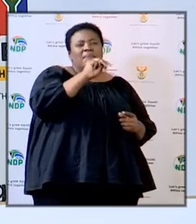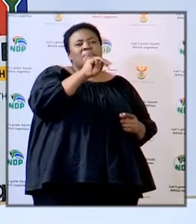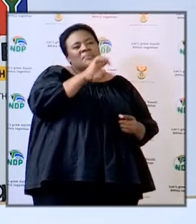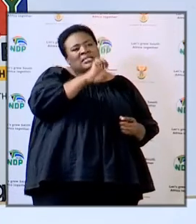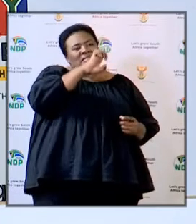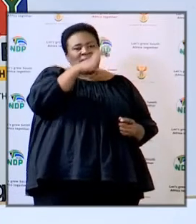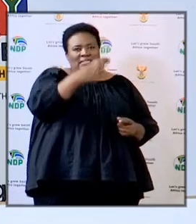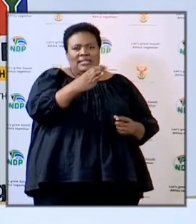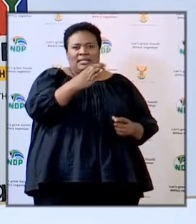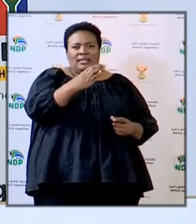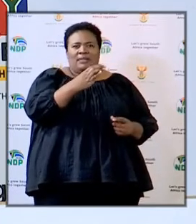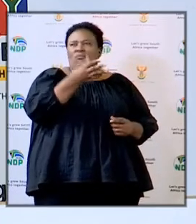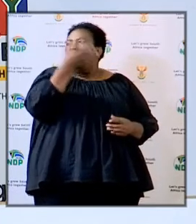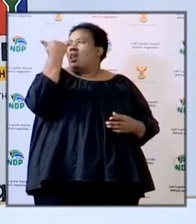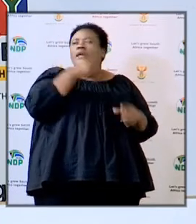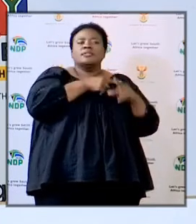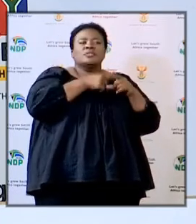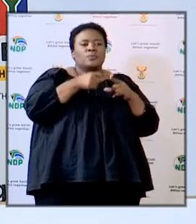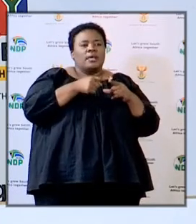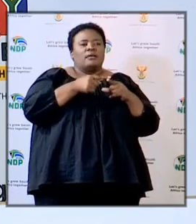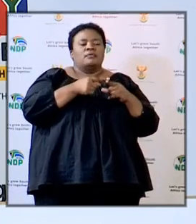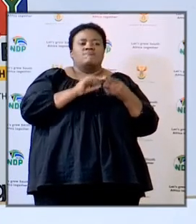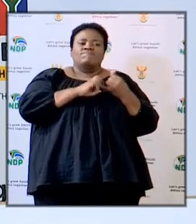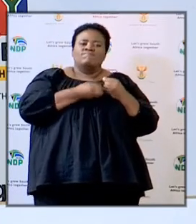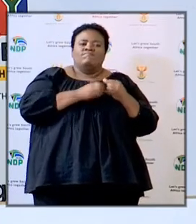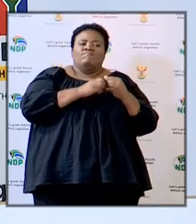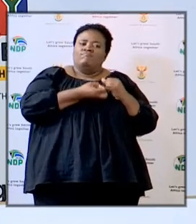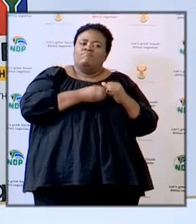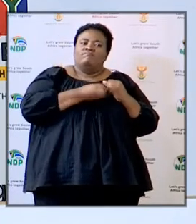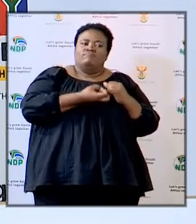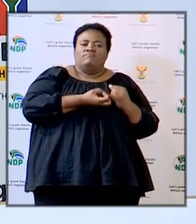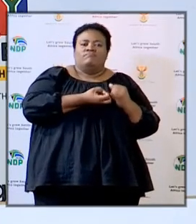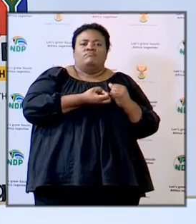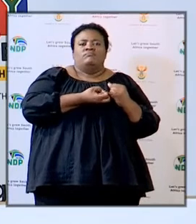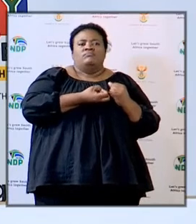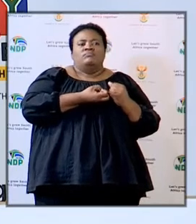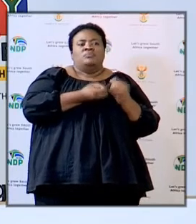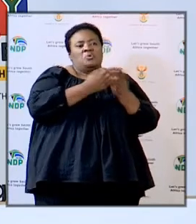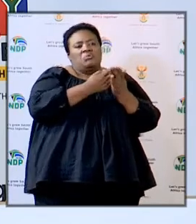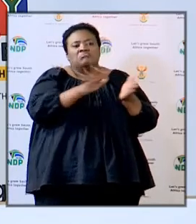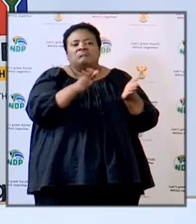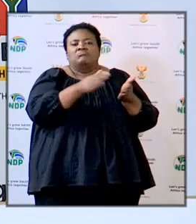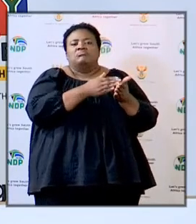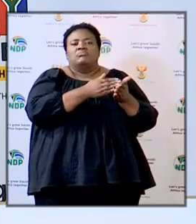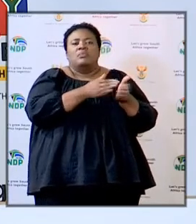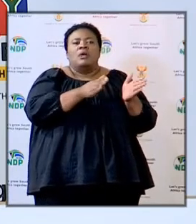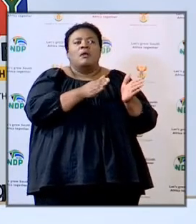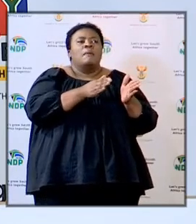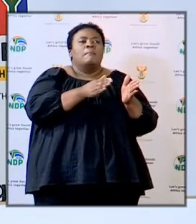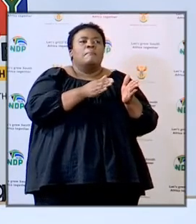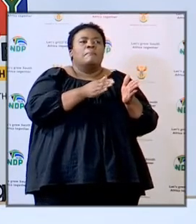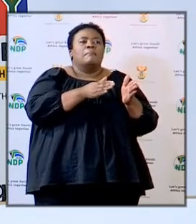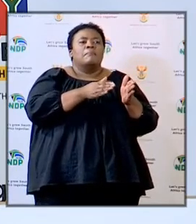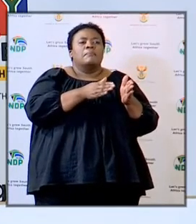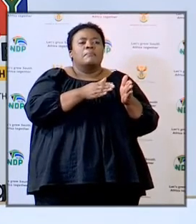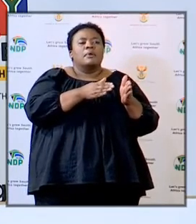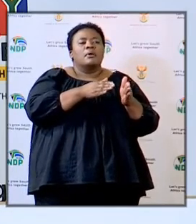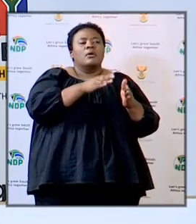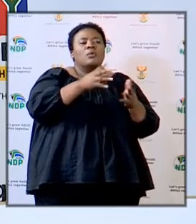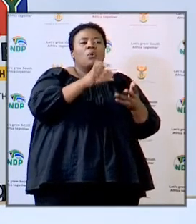spent the whole of last week to unblock the blockages in our tumble